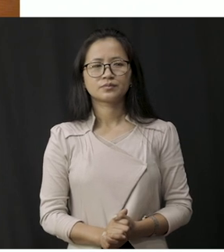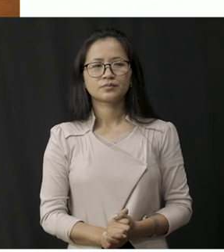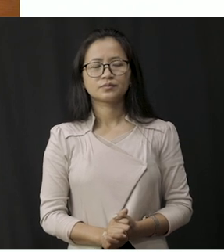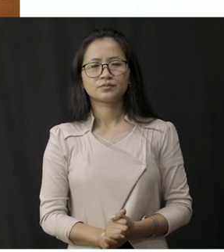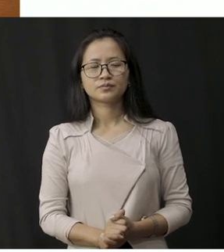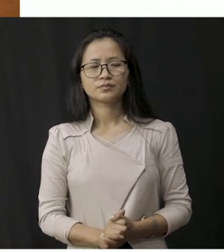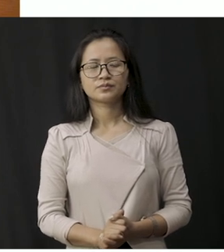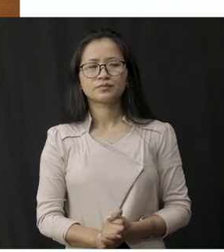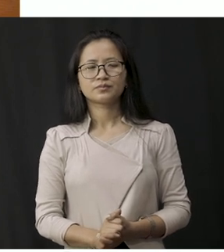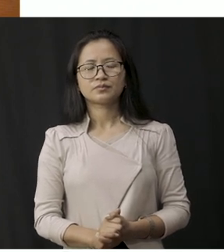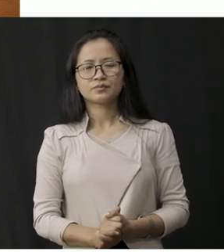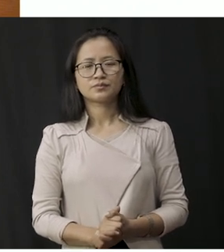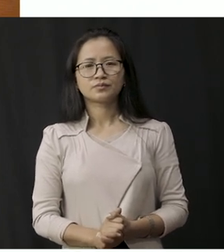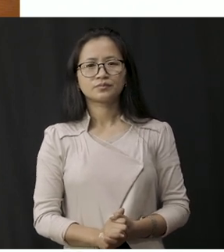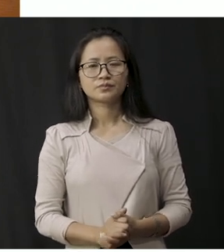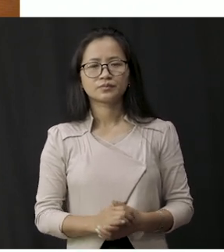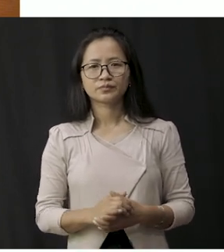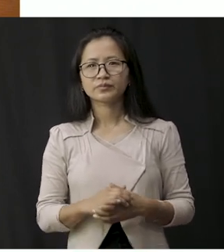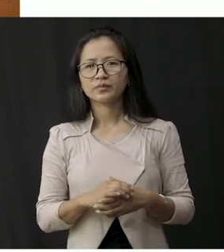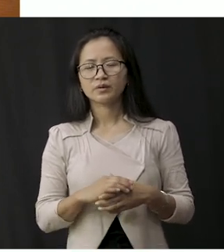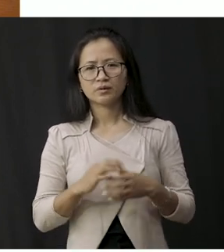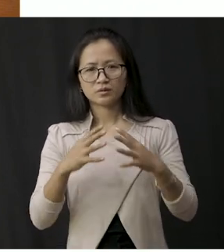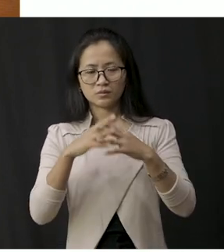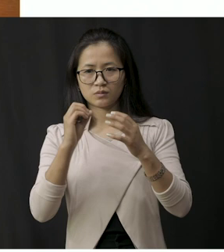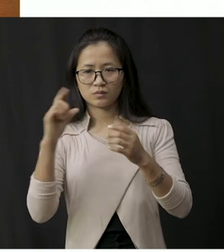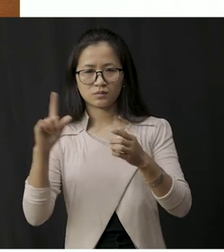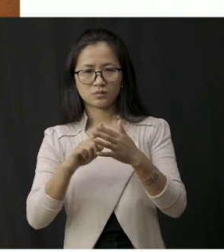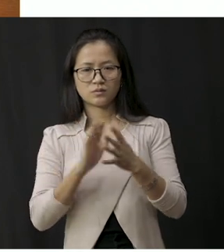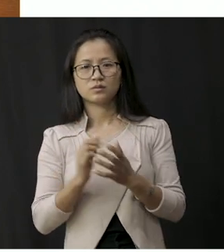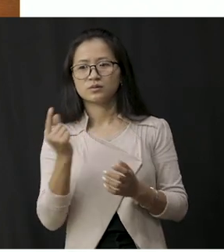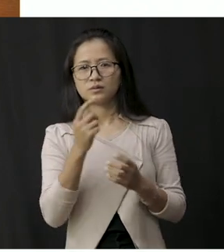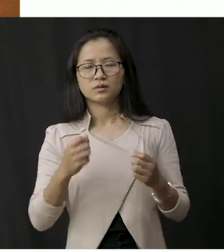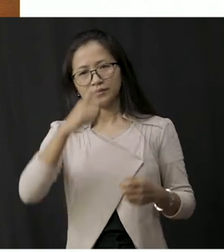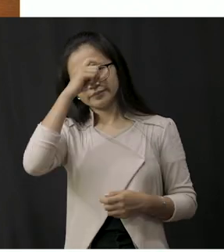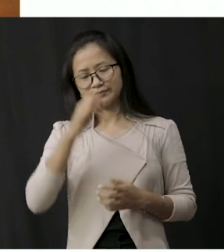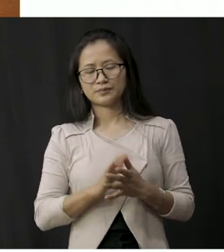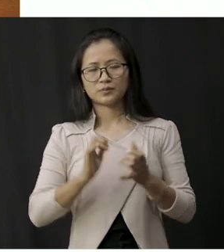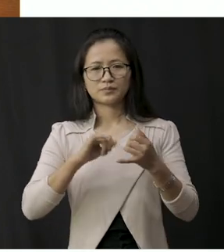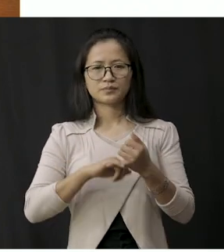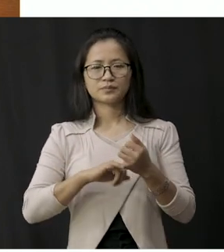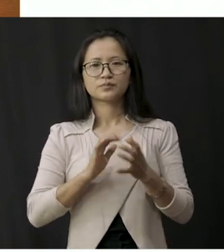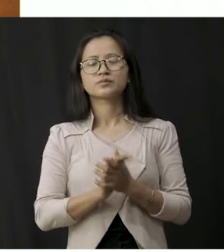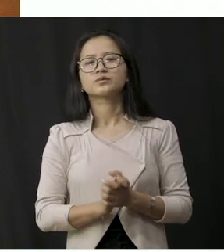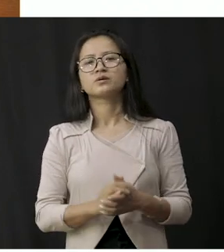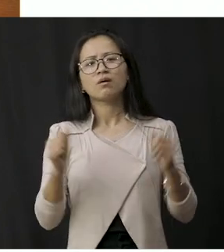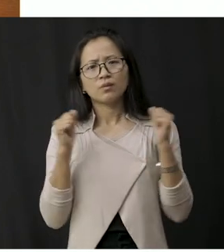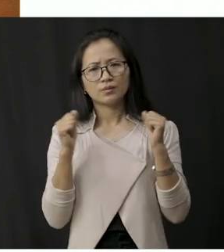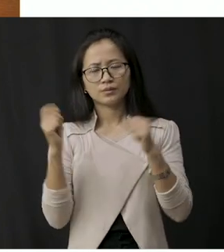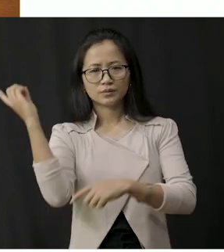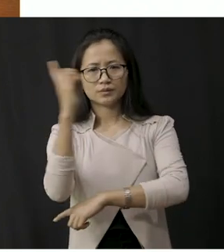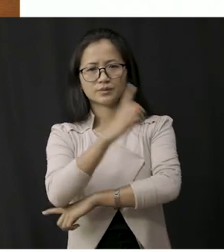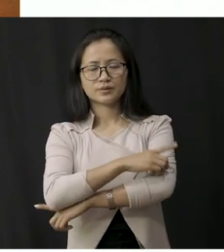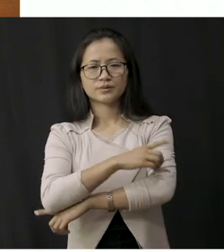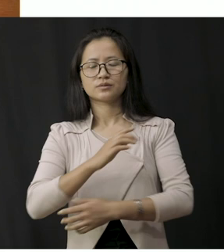i told you that the woolen clothes clothes are used during winter days on the